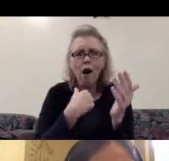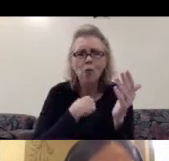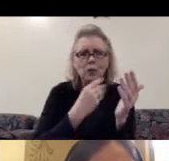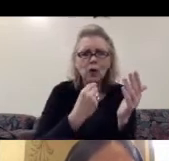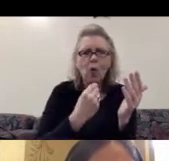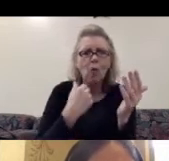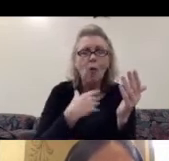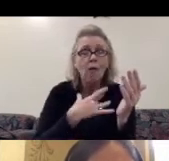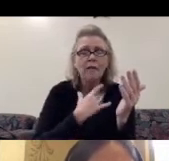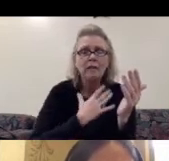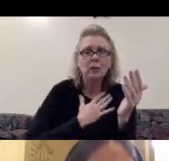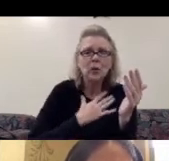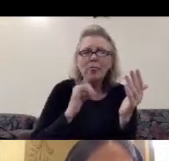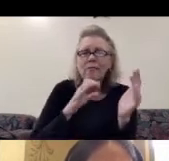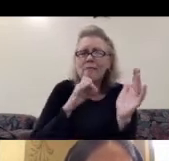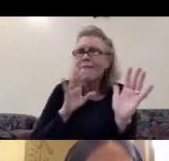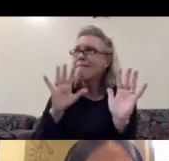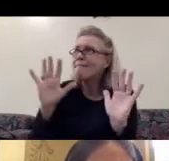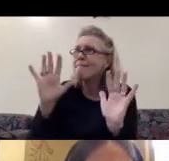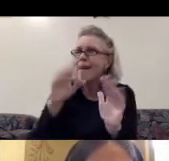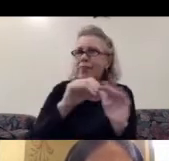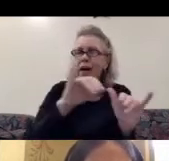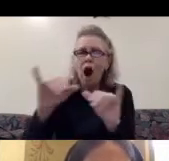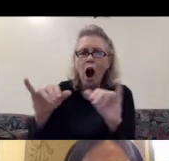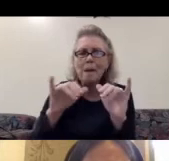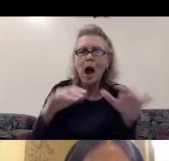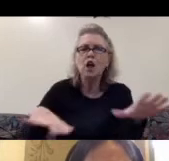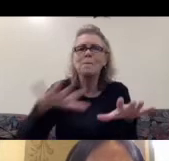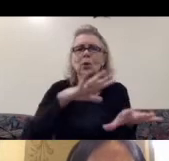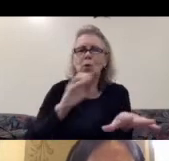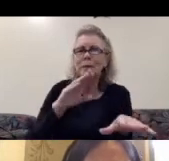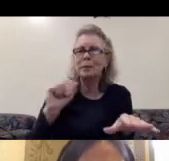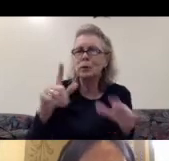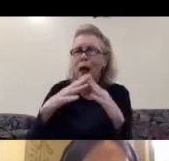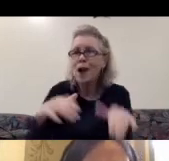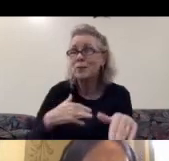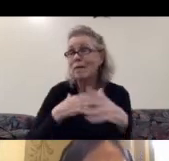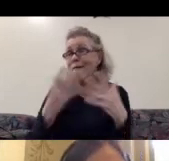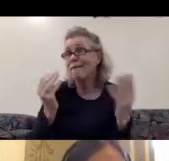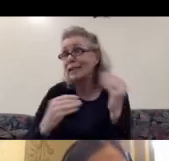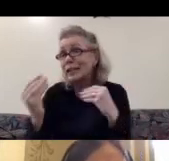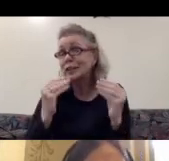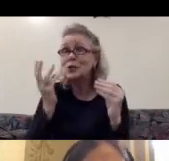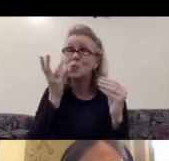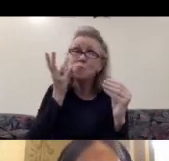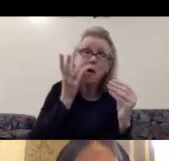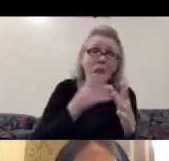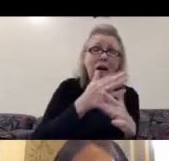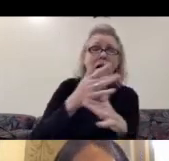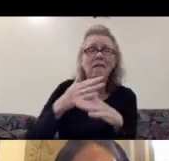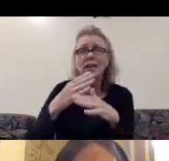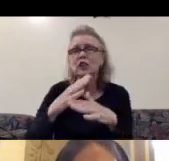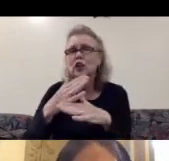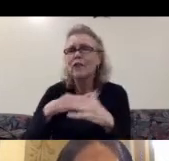antiquity in a good way. In the communal house, we organized dinners and drink a lot of wine, sharing our amazement of the deep time in the